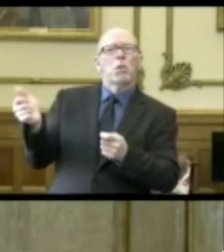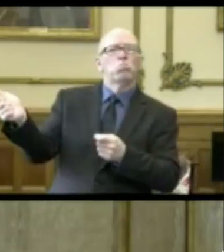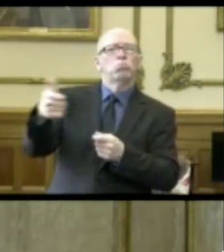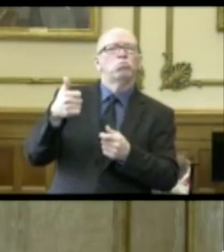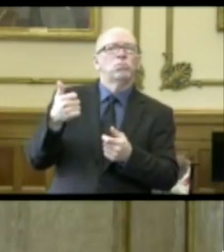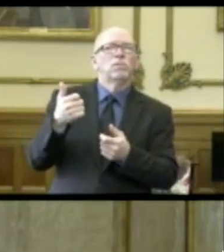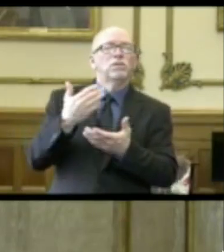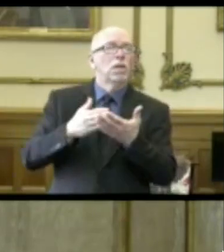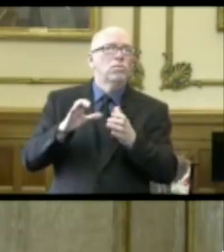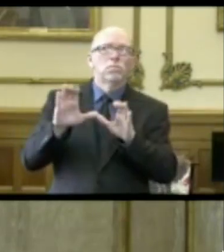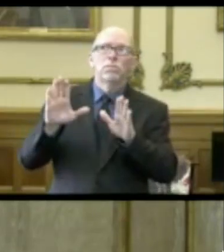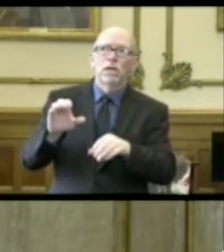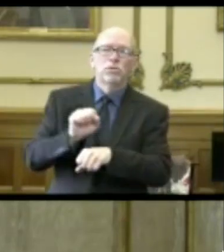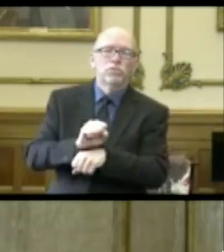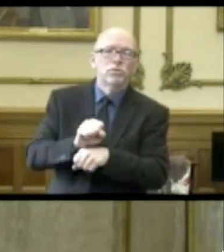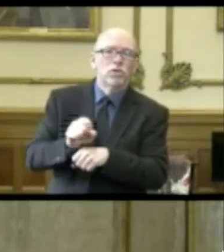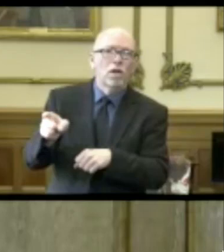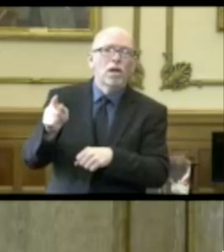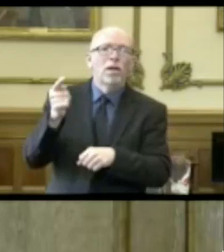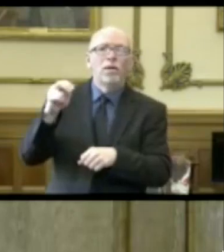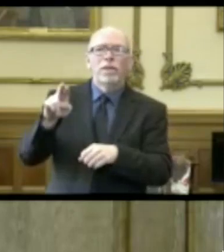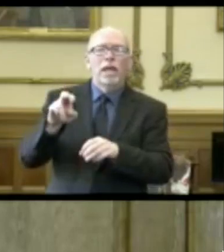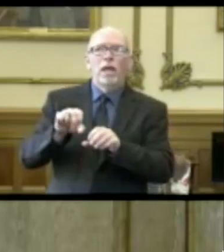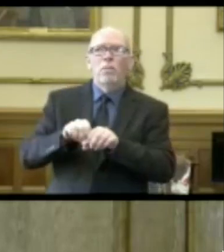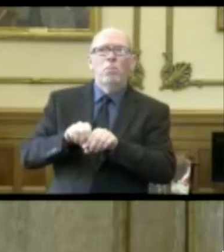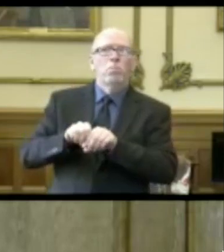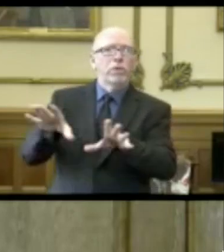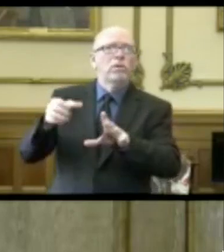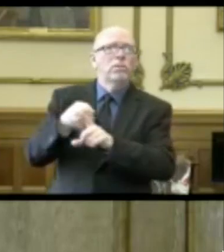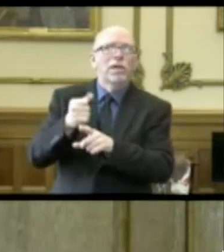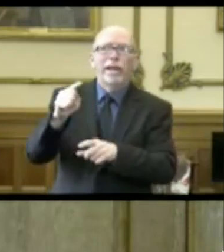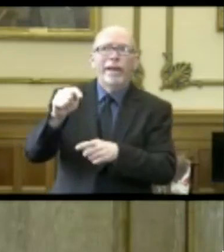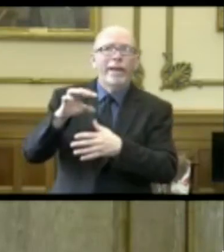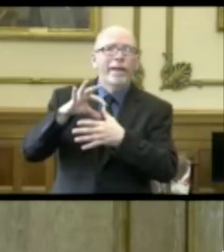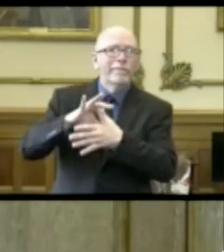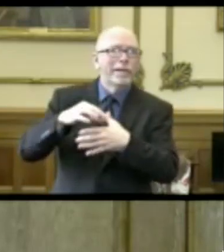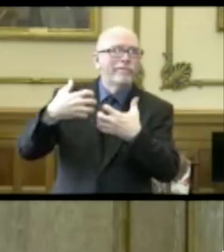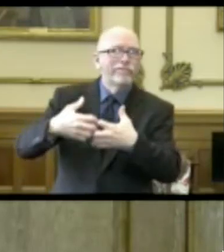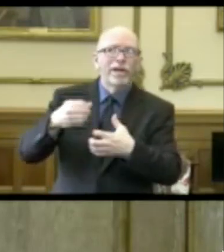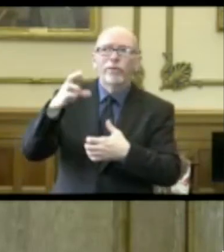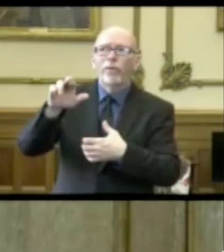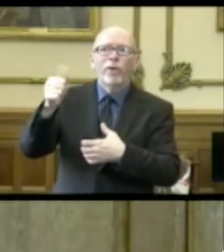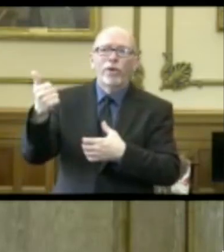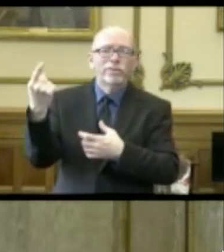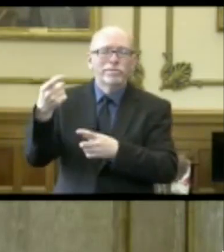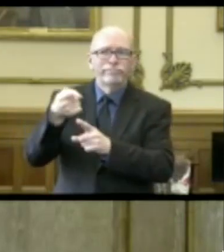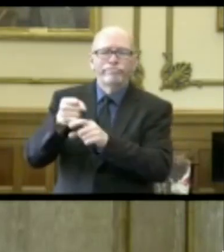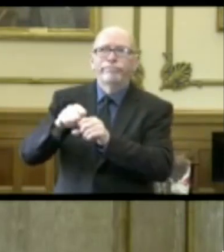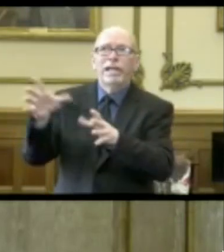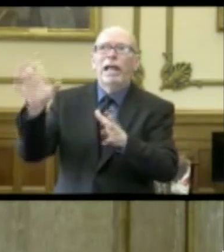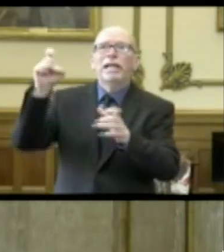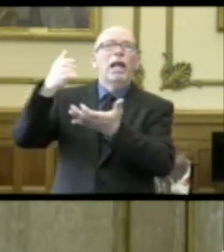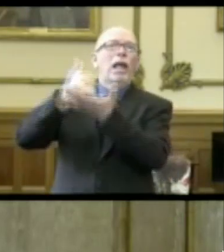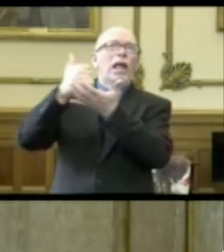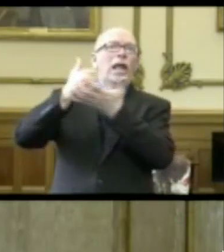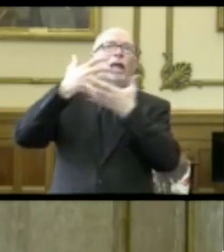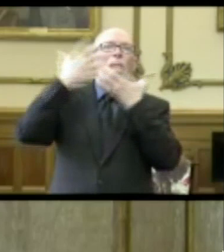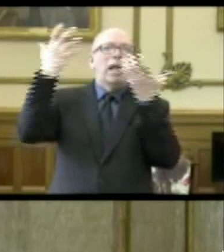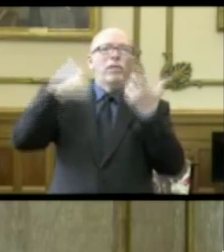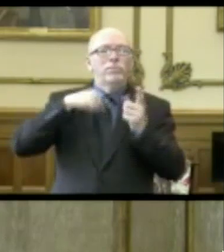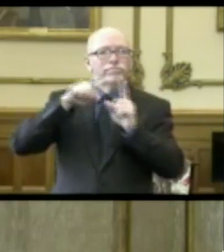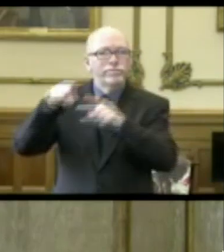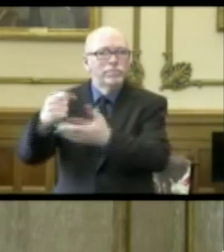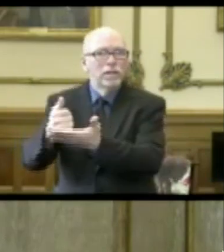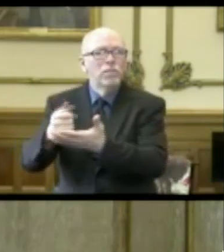Son have done an amazing job and then all of a sudden have an outbreak in a meatpacking plant or in some other area that they ask for help with that and we will